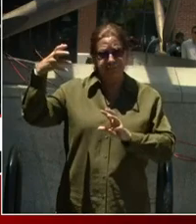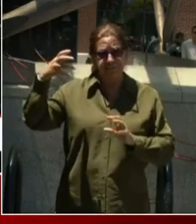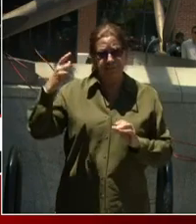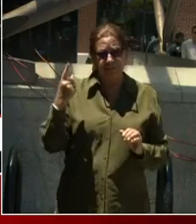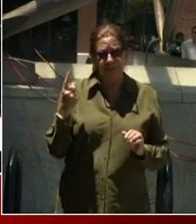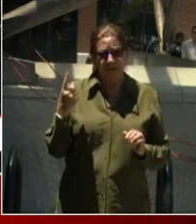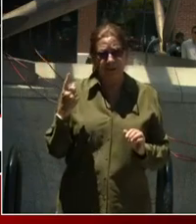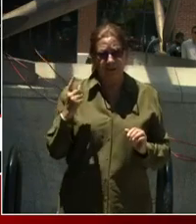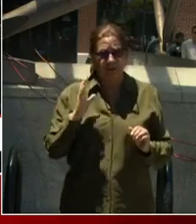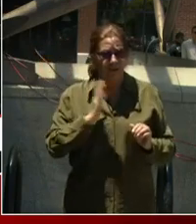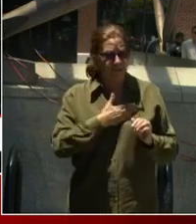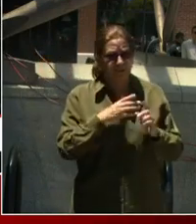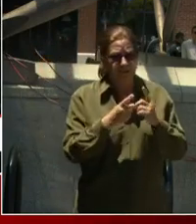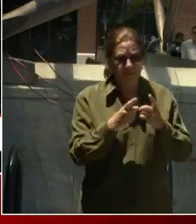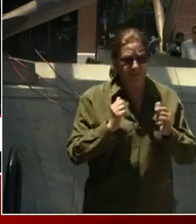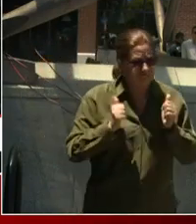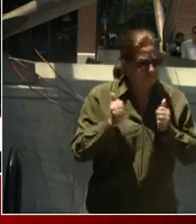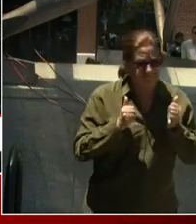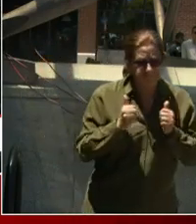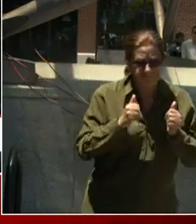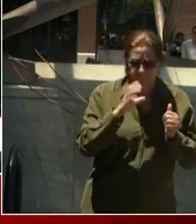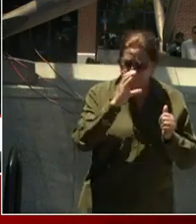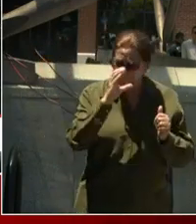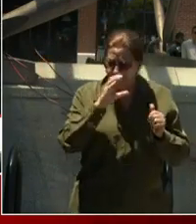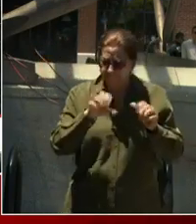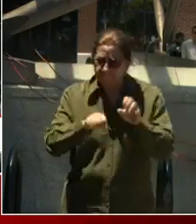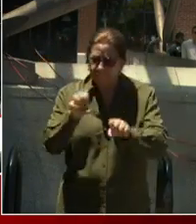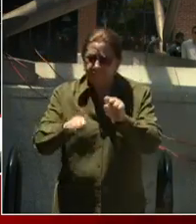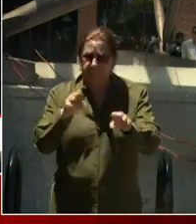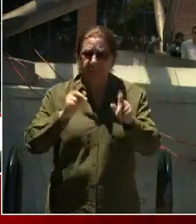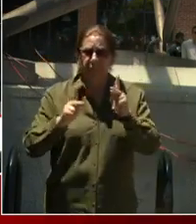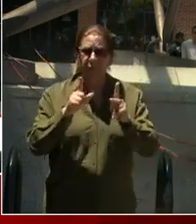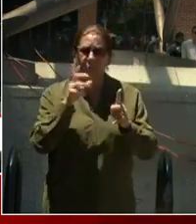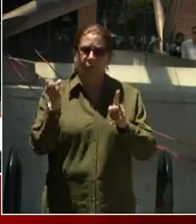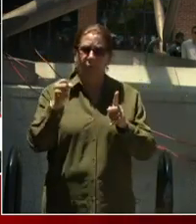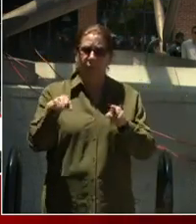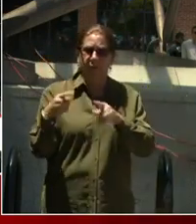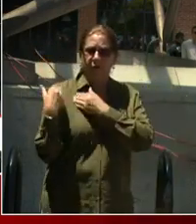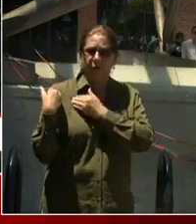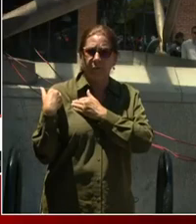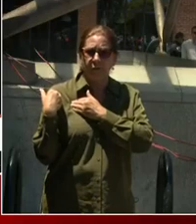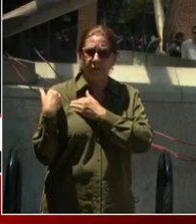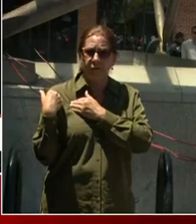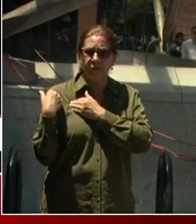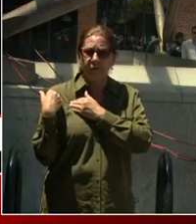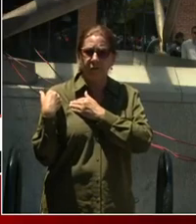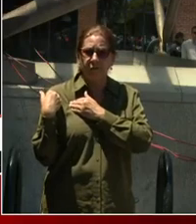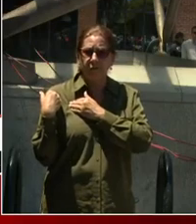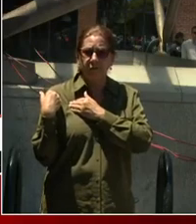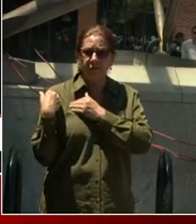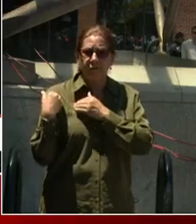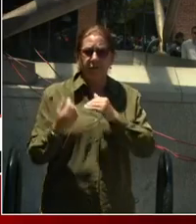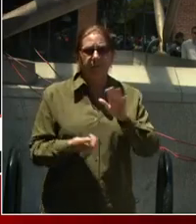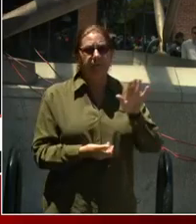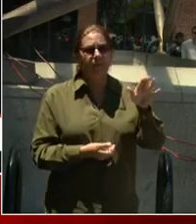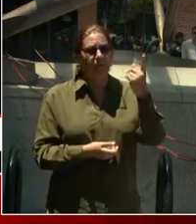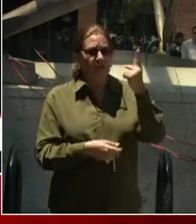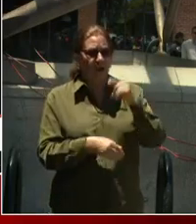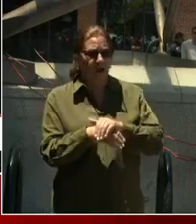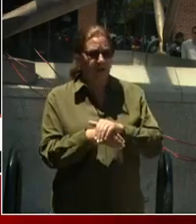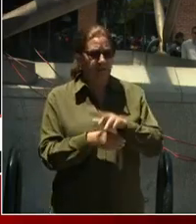in trying to find them and hold them accountable. But there was multiple nights of violence in D.C., just one night of riots, you're saying.